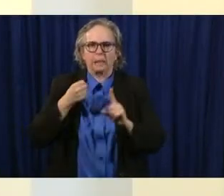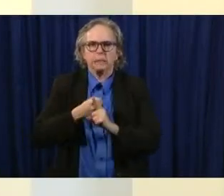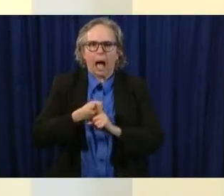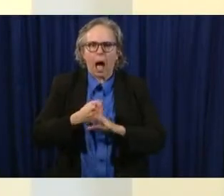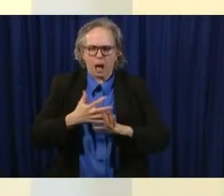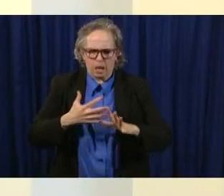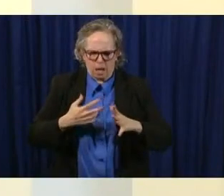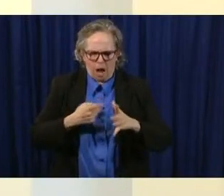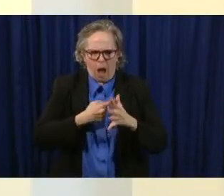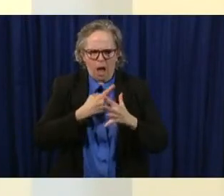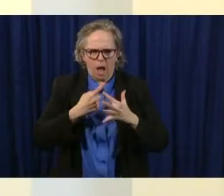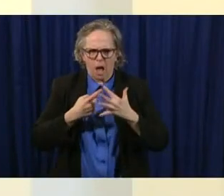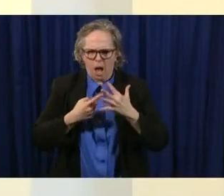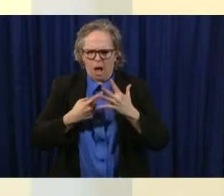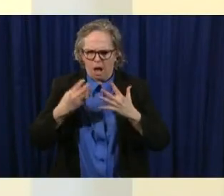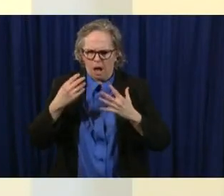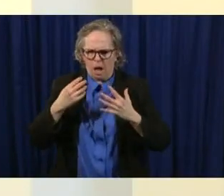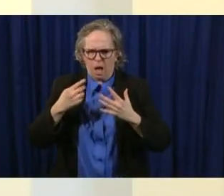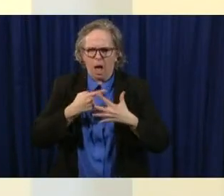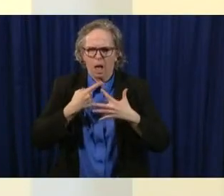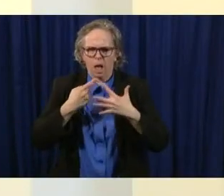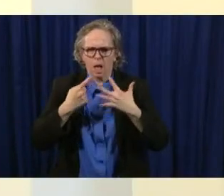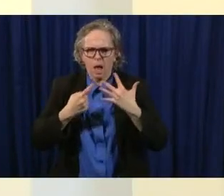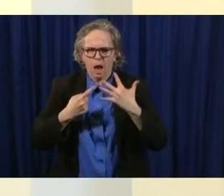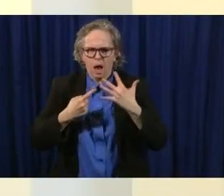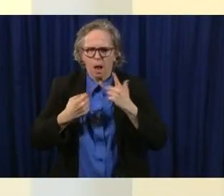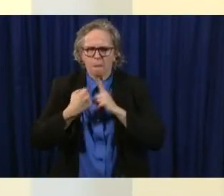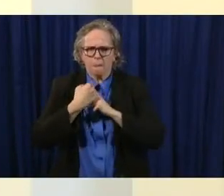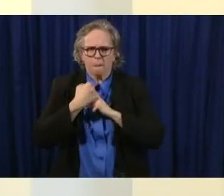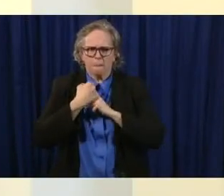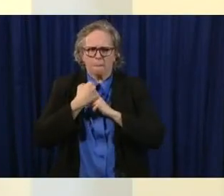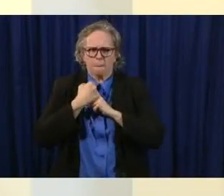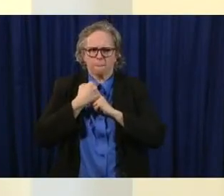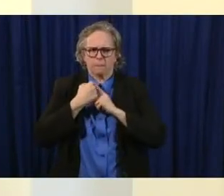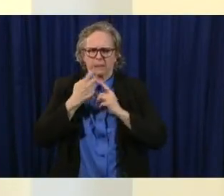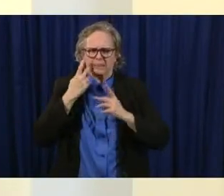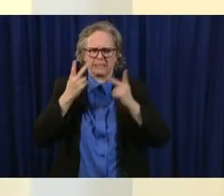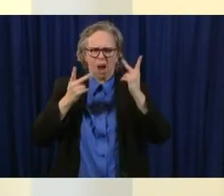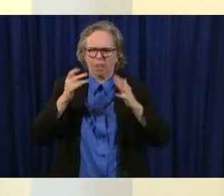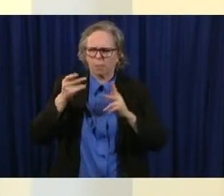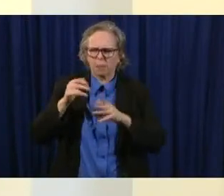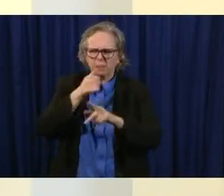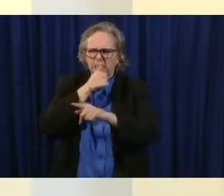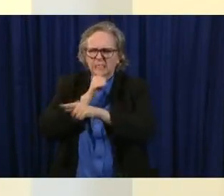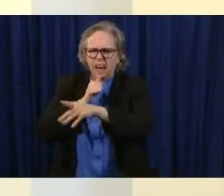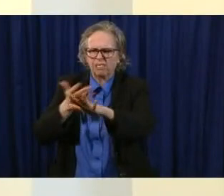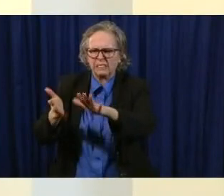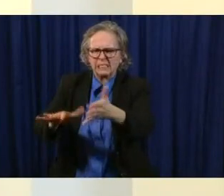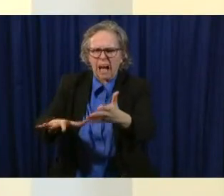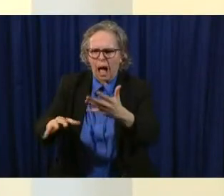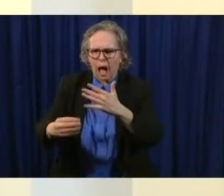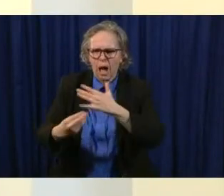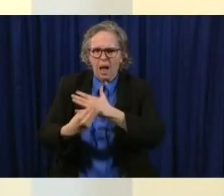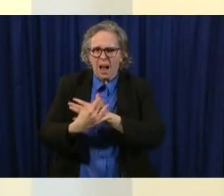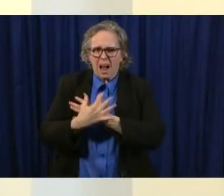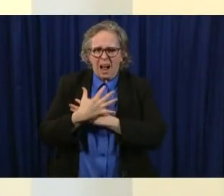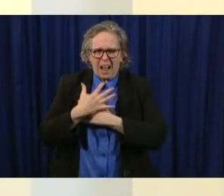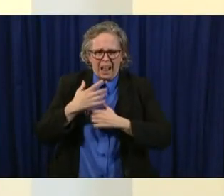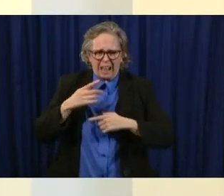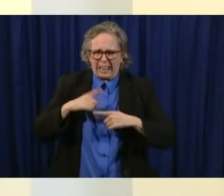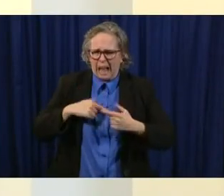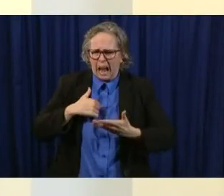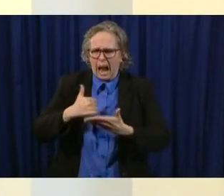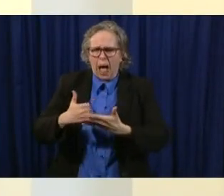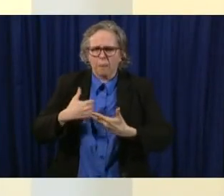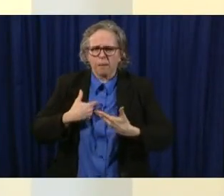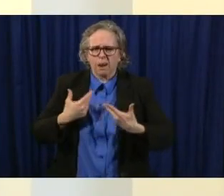seeing other people suffer and die um that i felt like i couldn't help them um that helpless feeling caused that